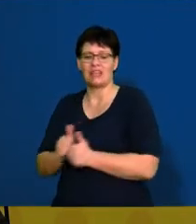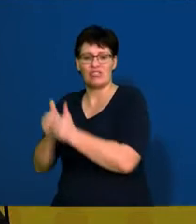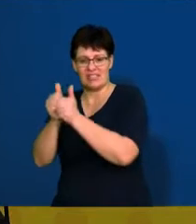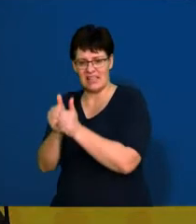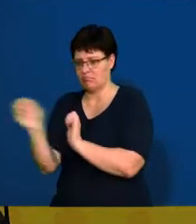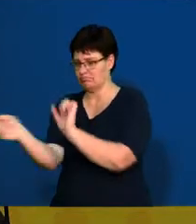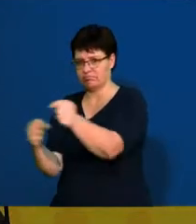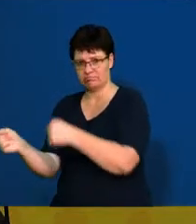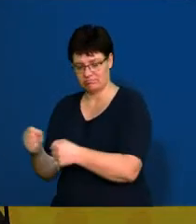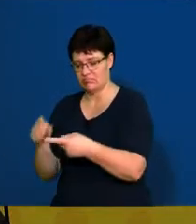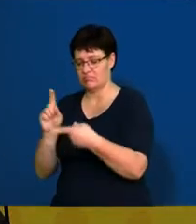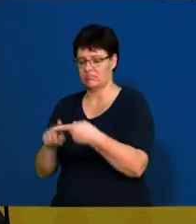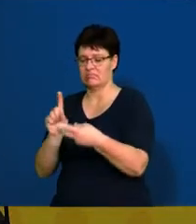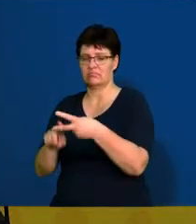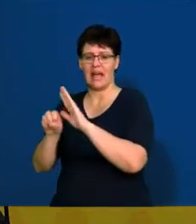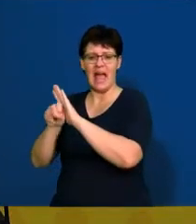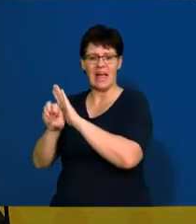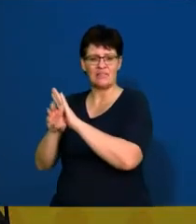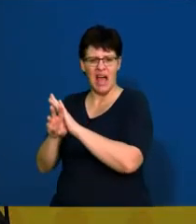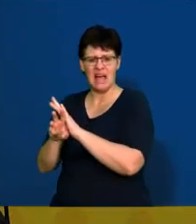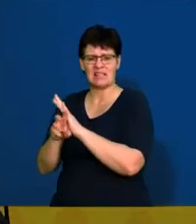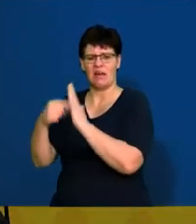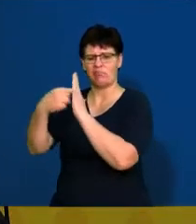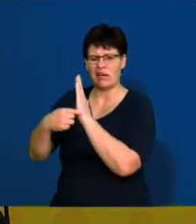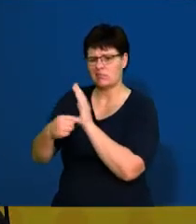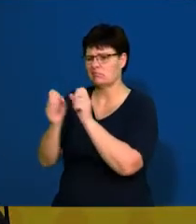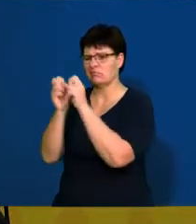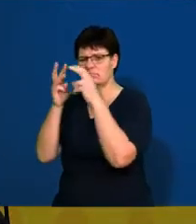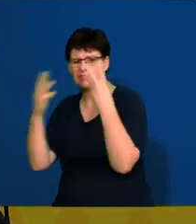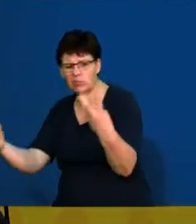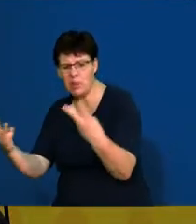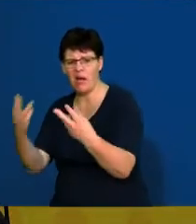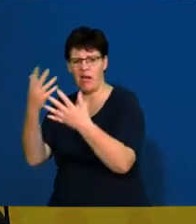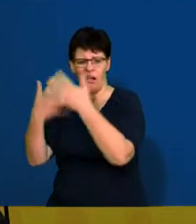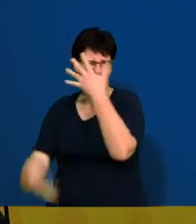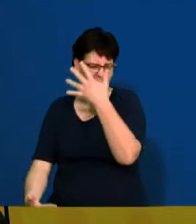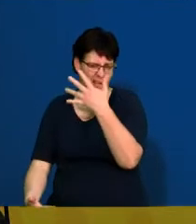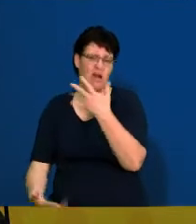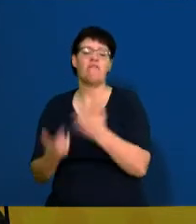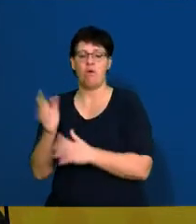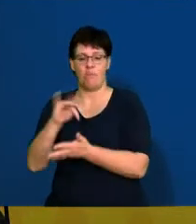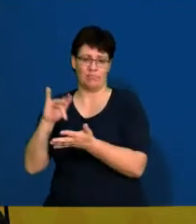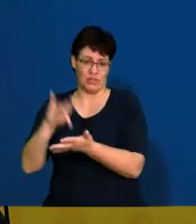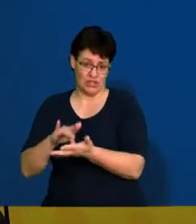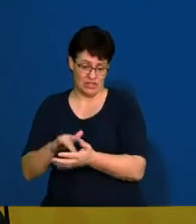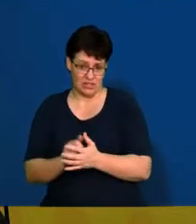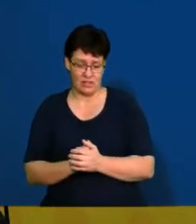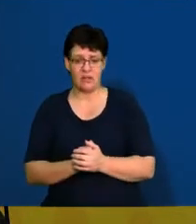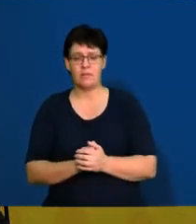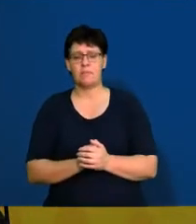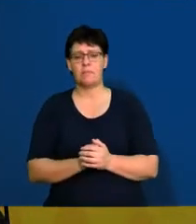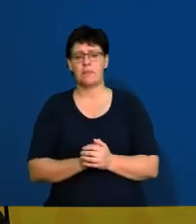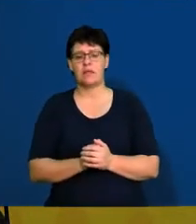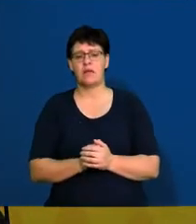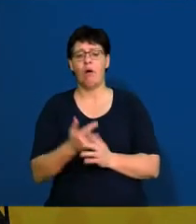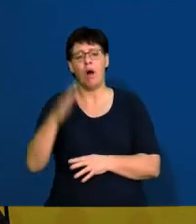agencies. You might be advertising in different publications about the position that is open there.